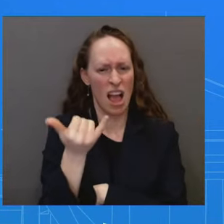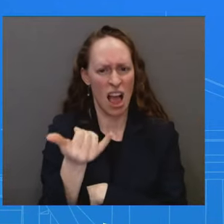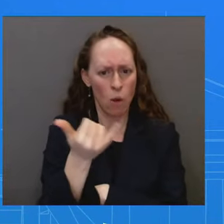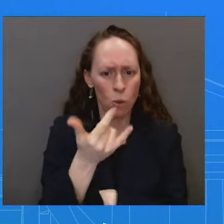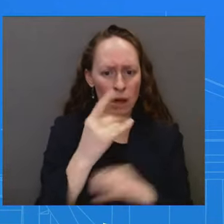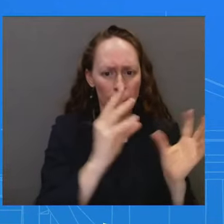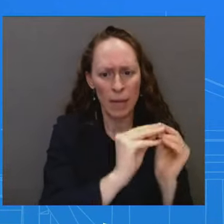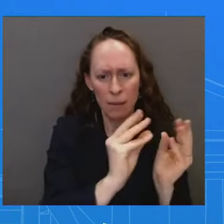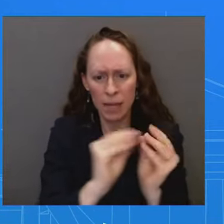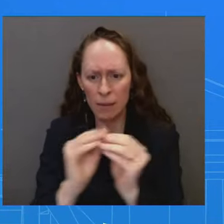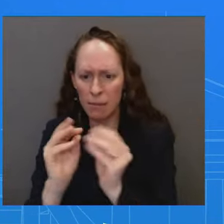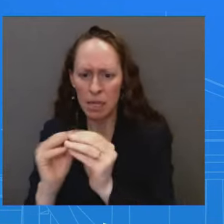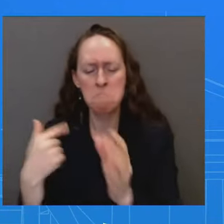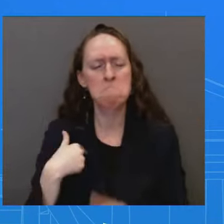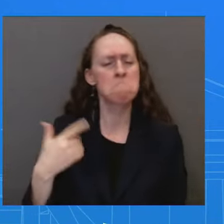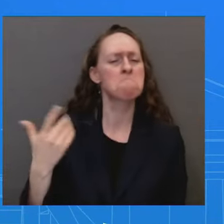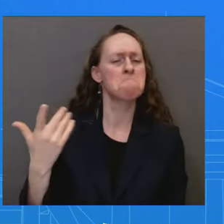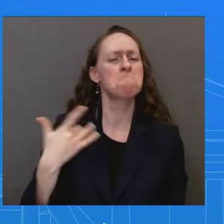diplomatic resolutions.